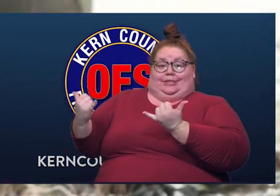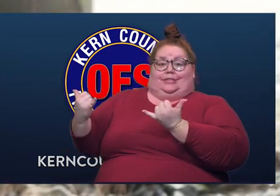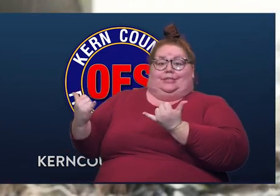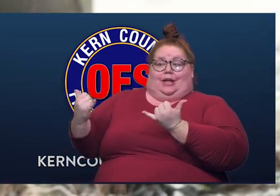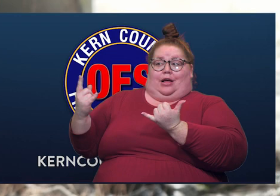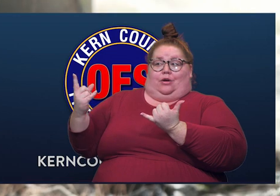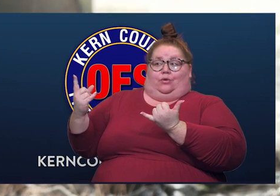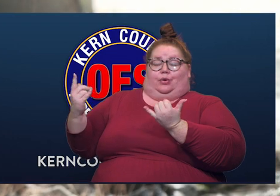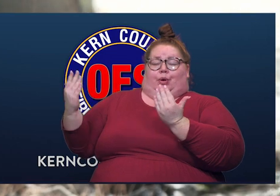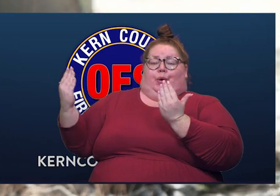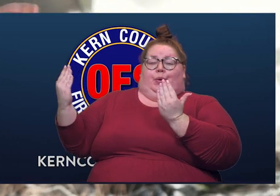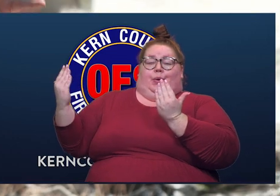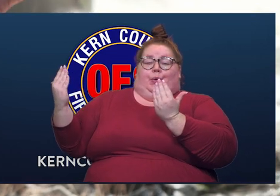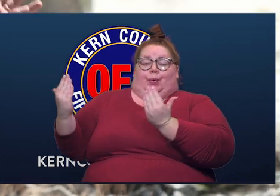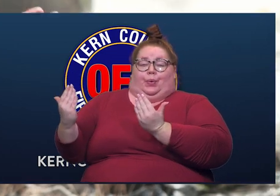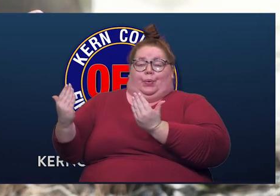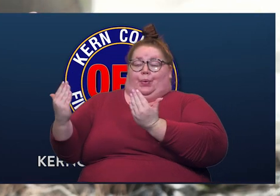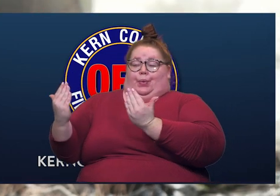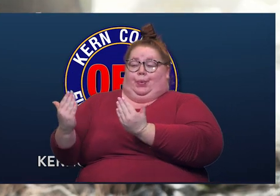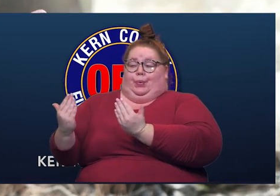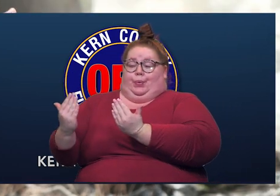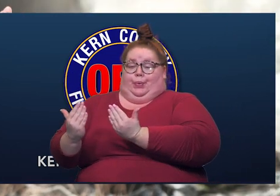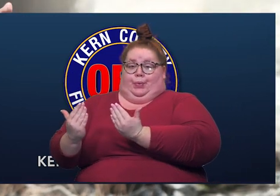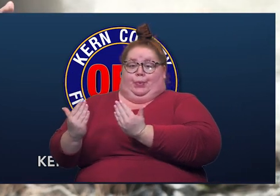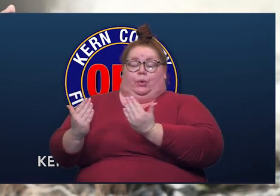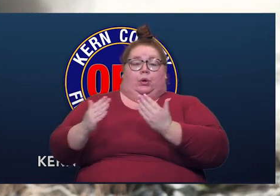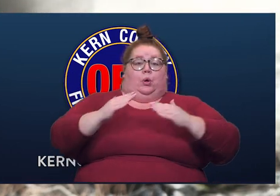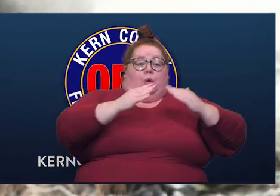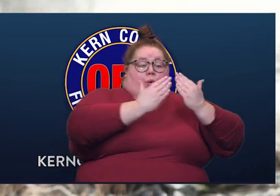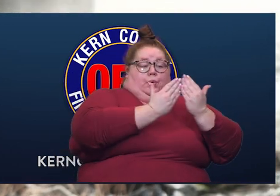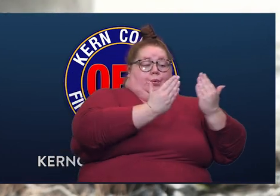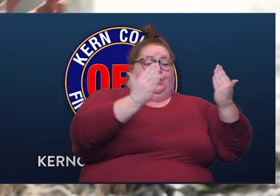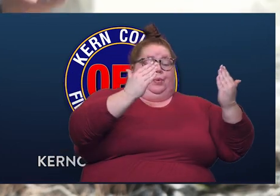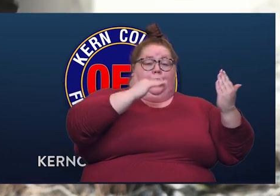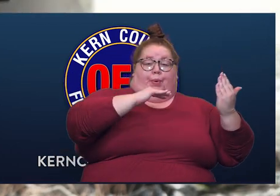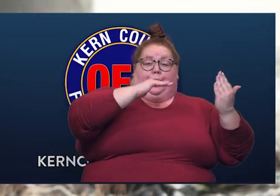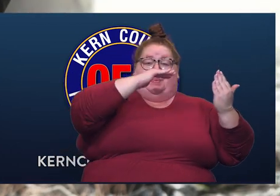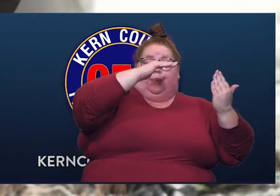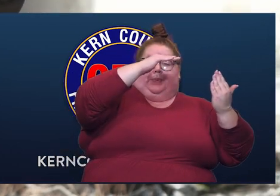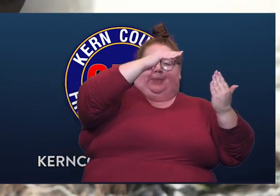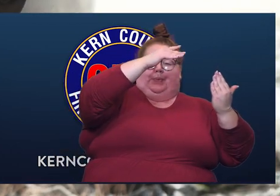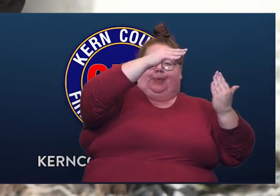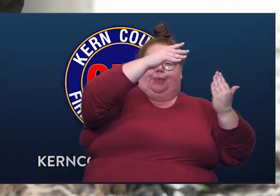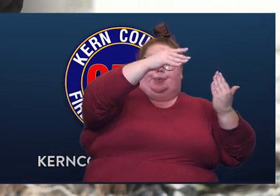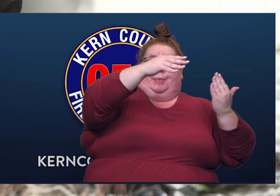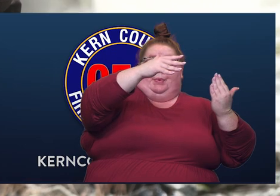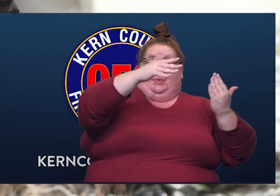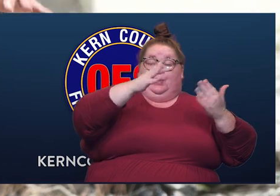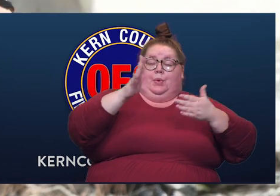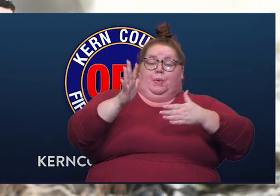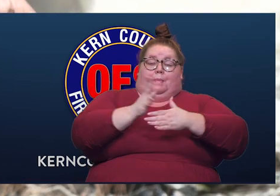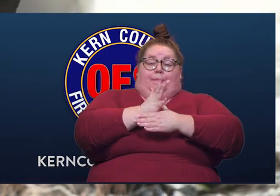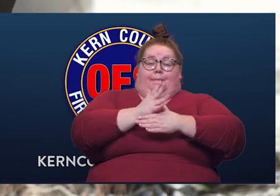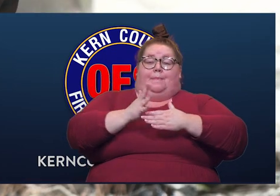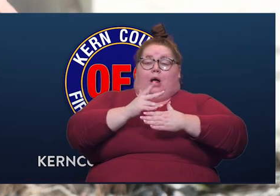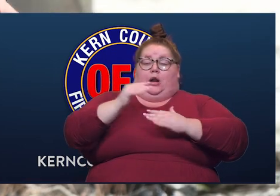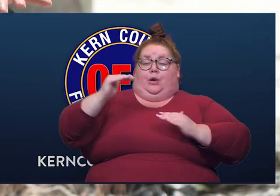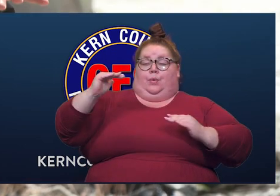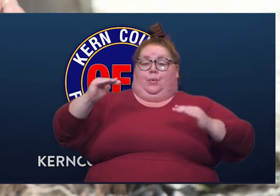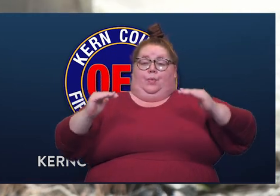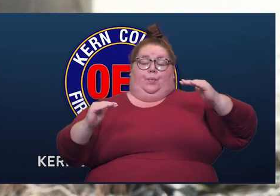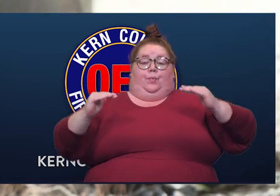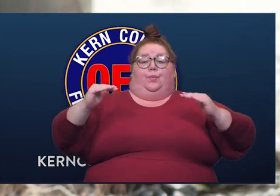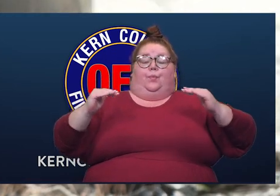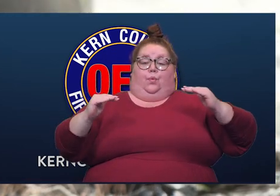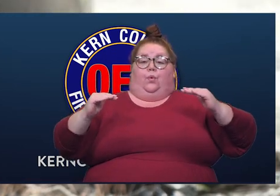will reduce those gates, and you'll have less coming out of the base of the dam, and more coming over the service spillway, and they'll equal